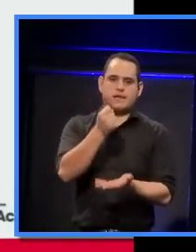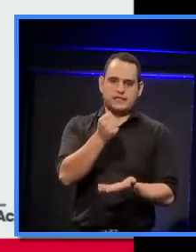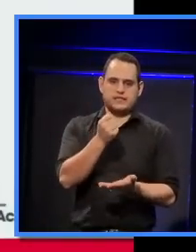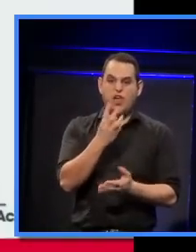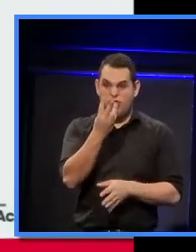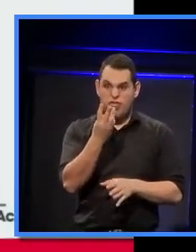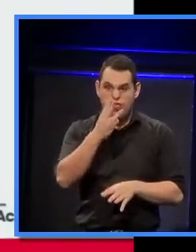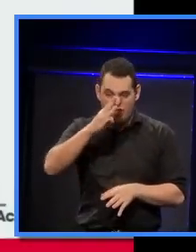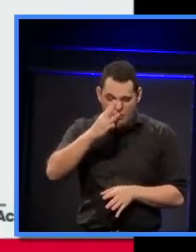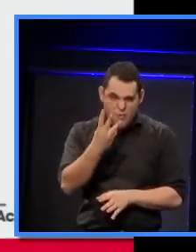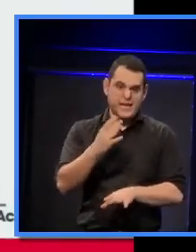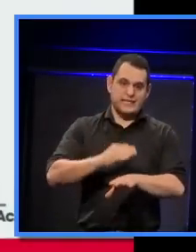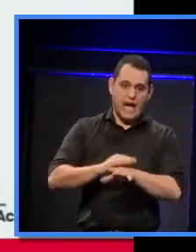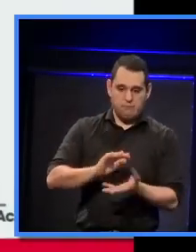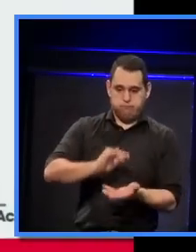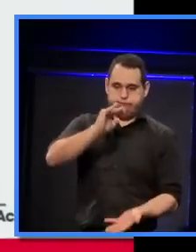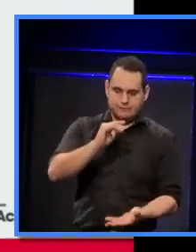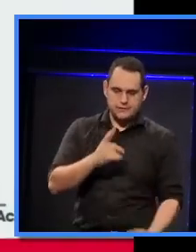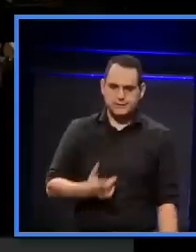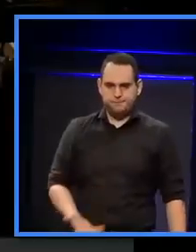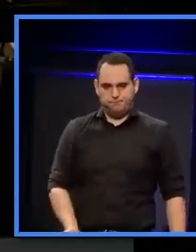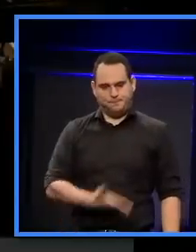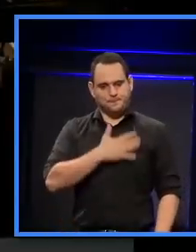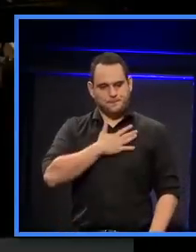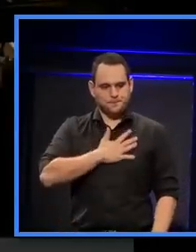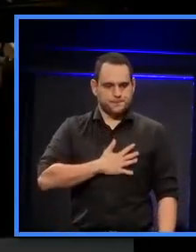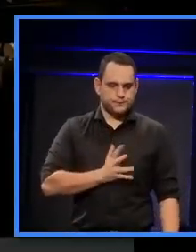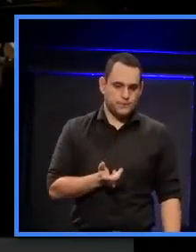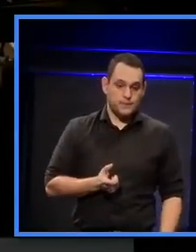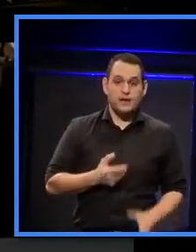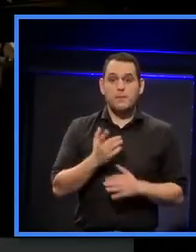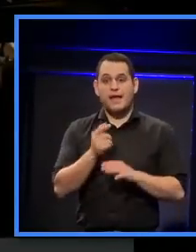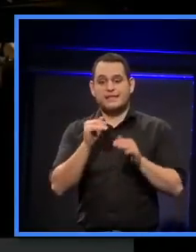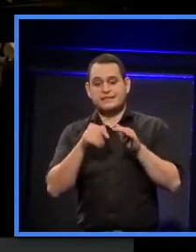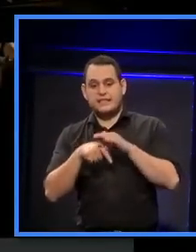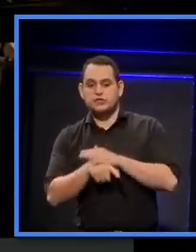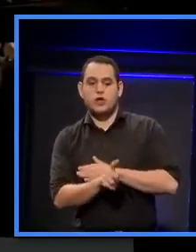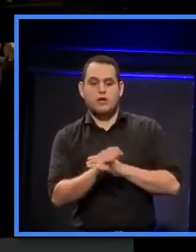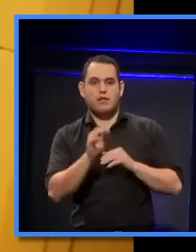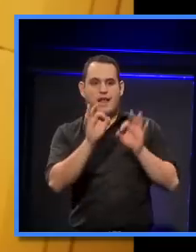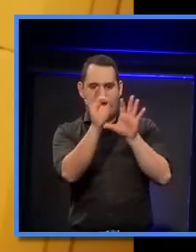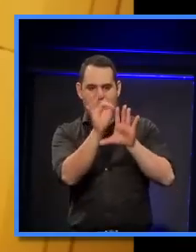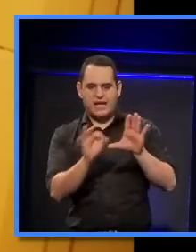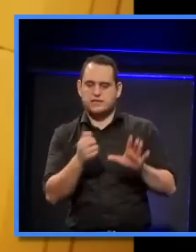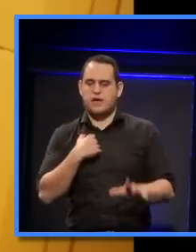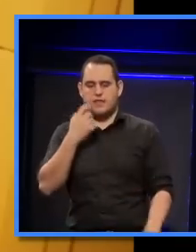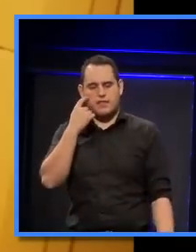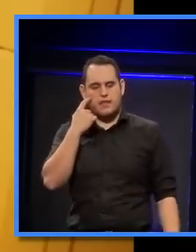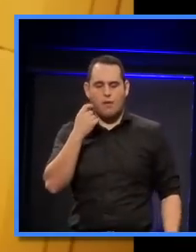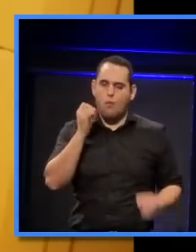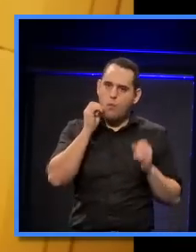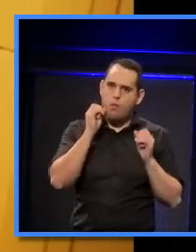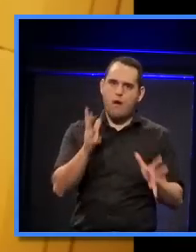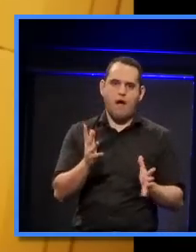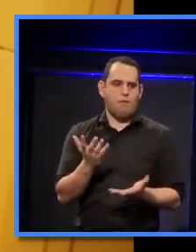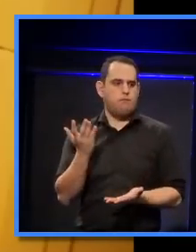So, in terms of the outcome, the internal architecture, I think it's absolutely stunning, and